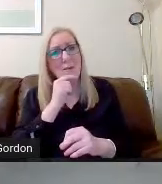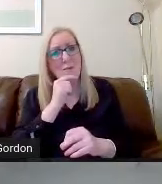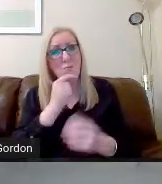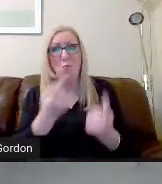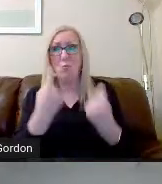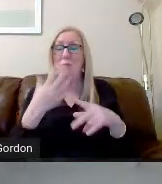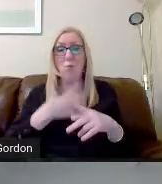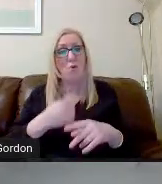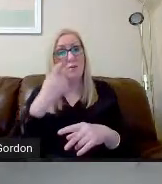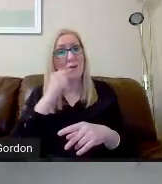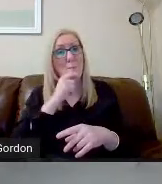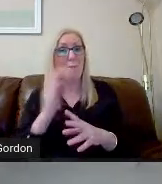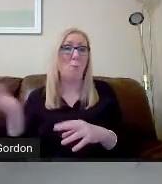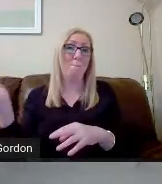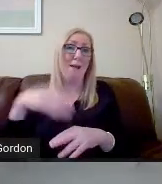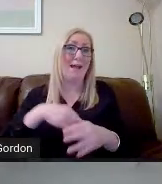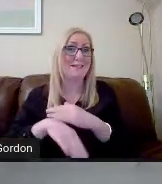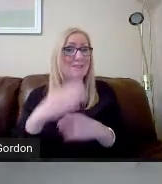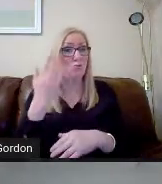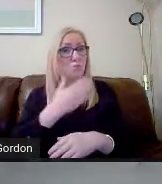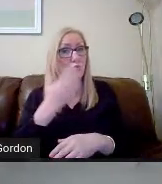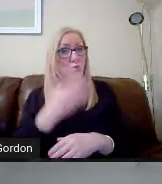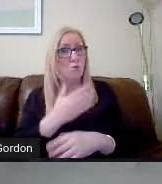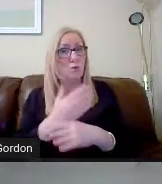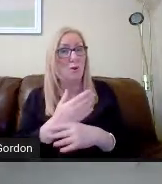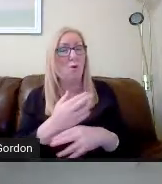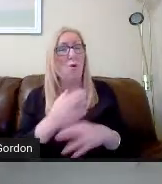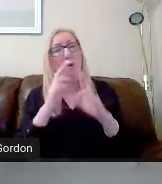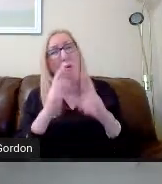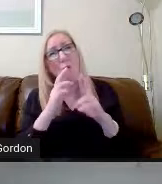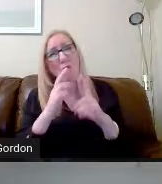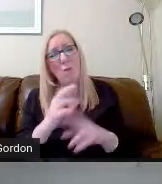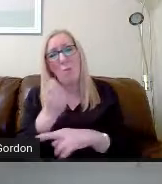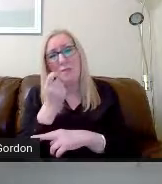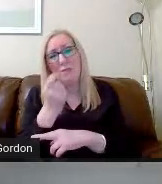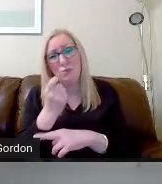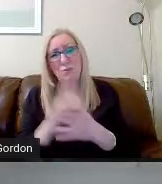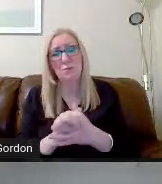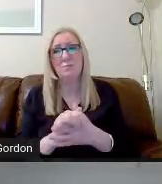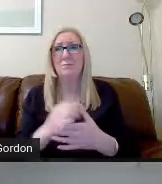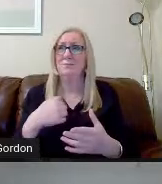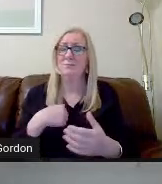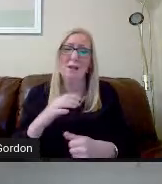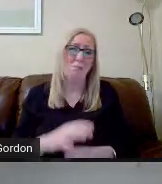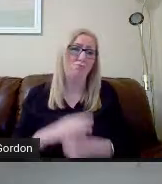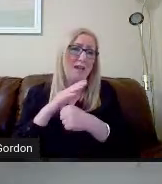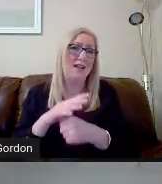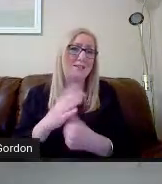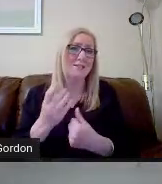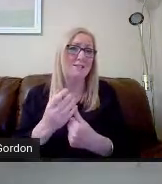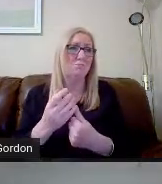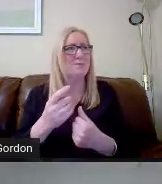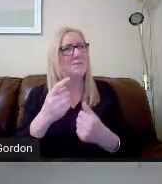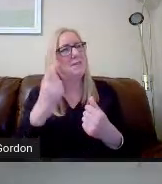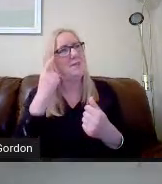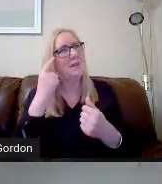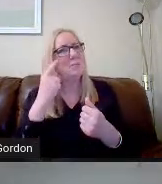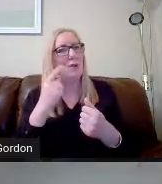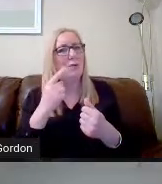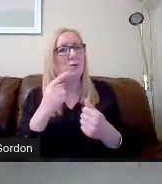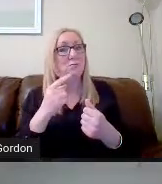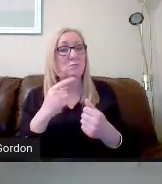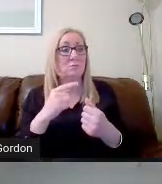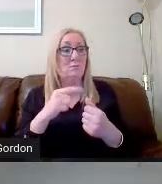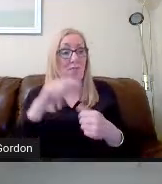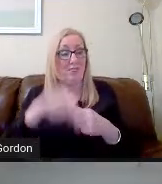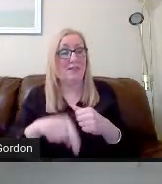school, and the sooner the better. And I've been so impressed in terms of the current third year, my year group, in